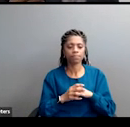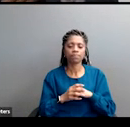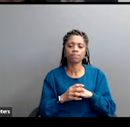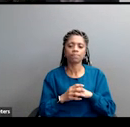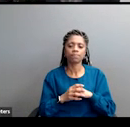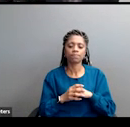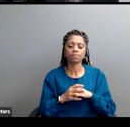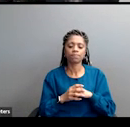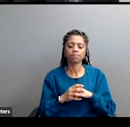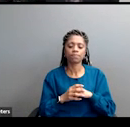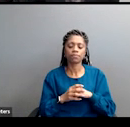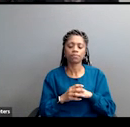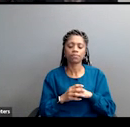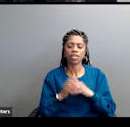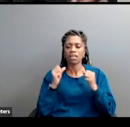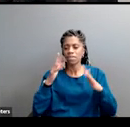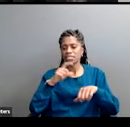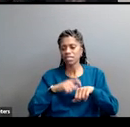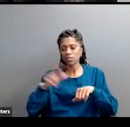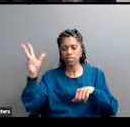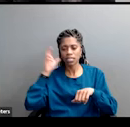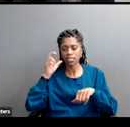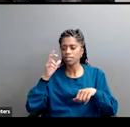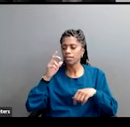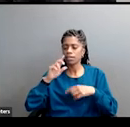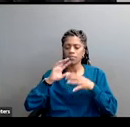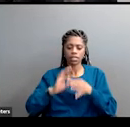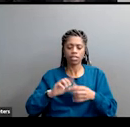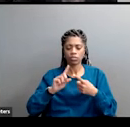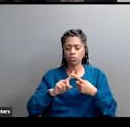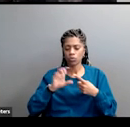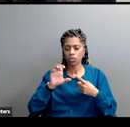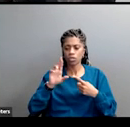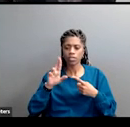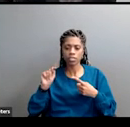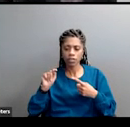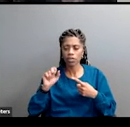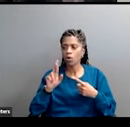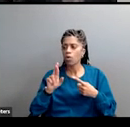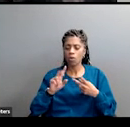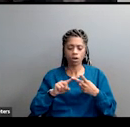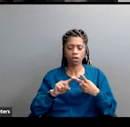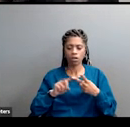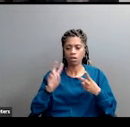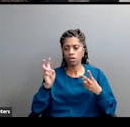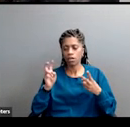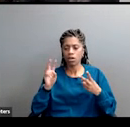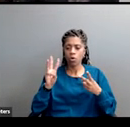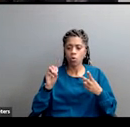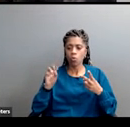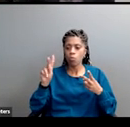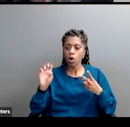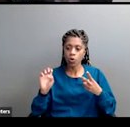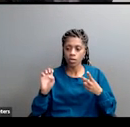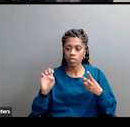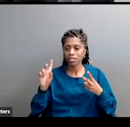us, when we listen to these divisive messages about critical race theory, or about woke Disney, or about illegal